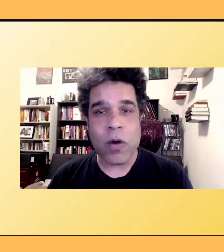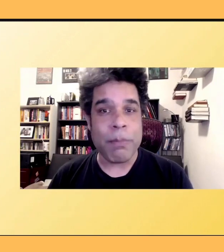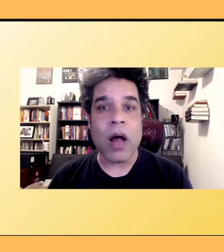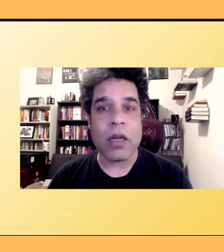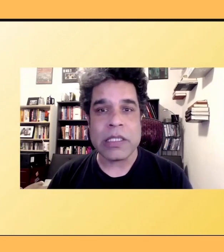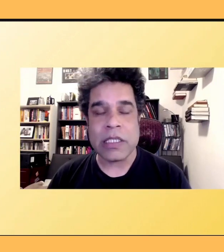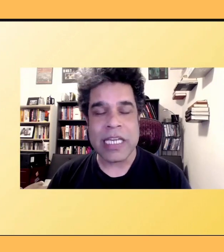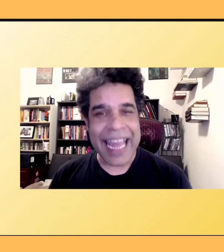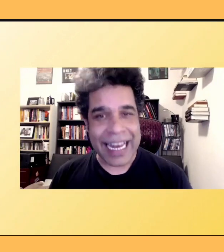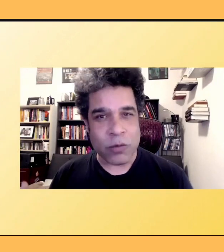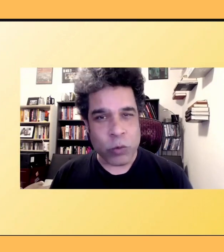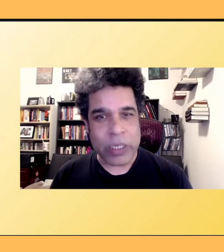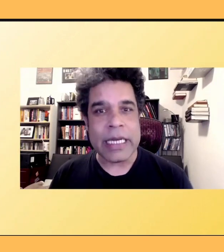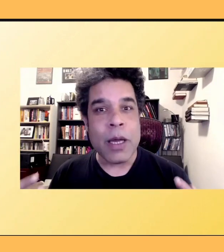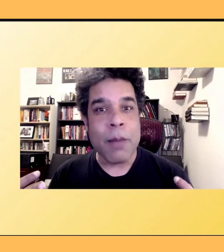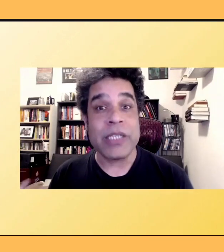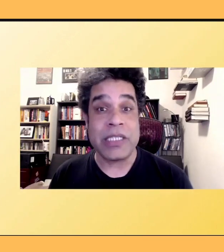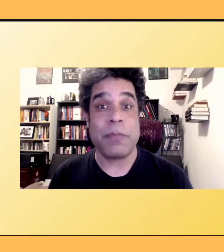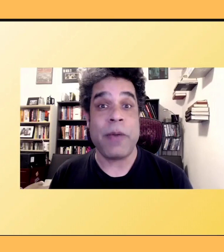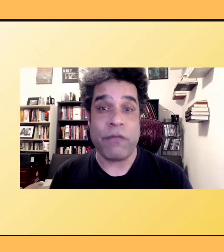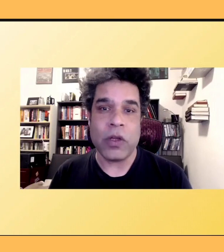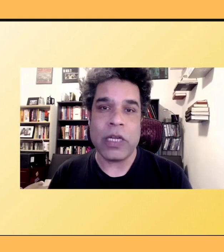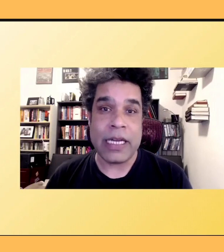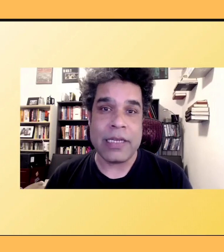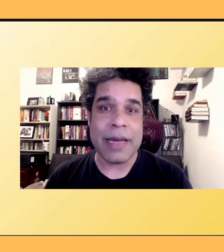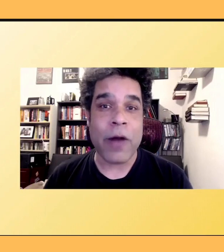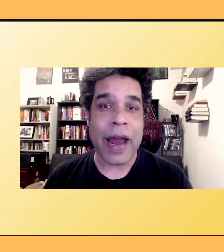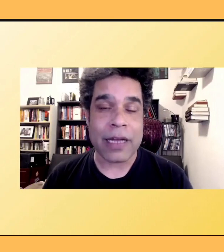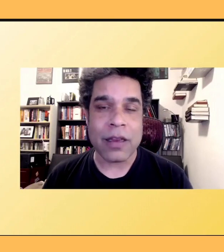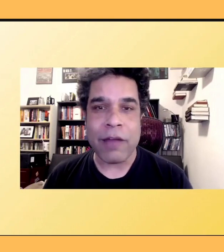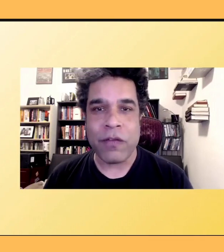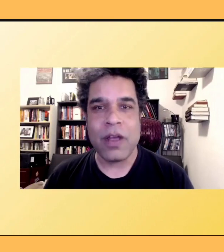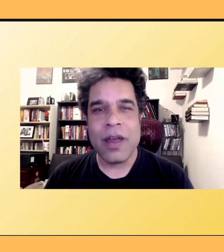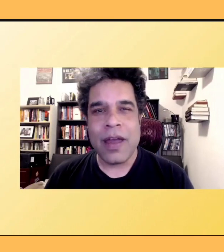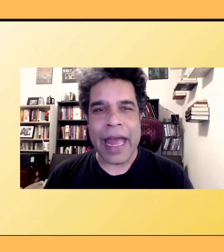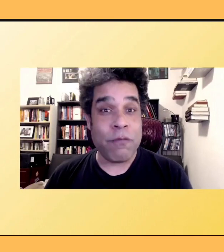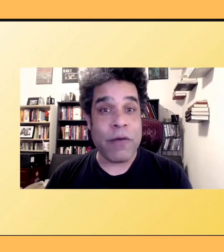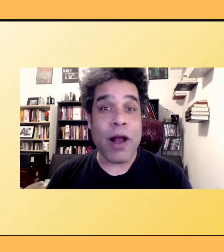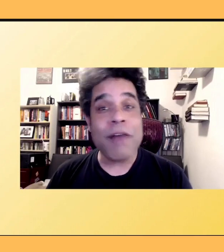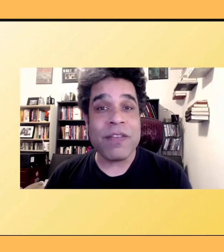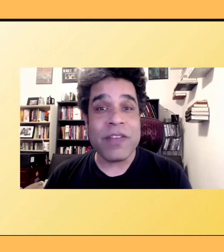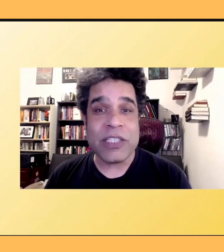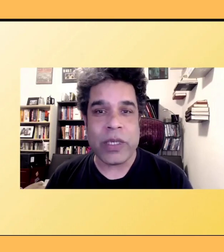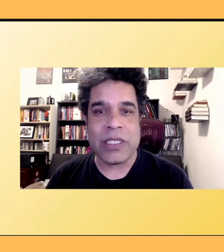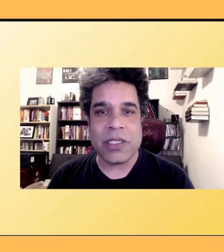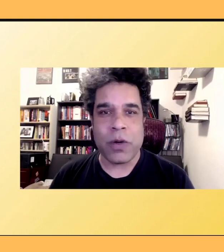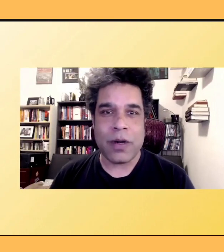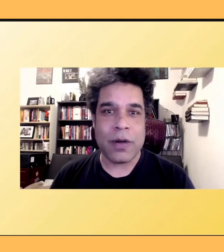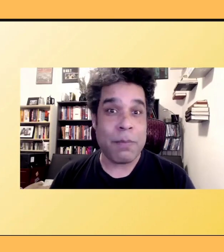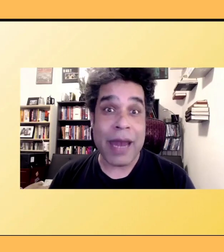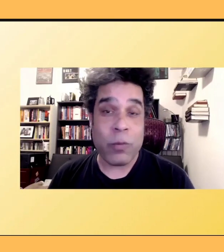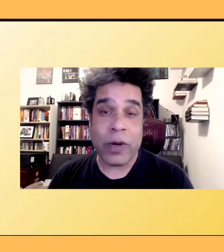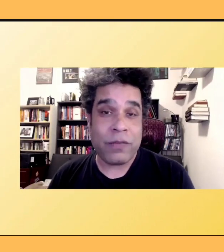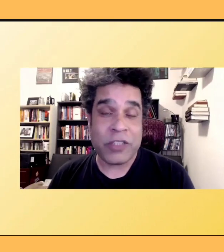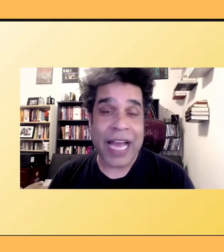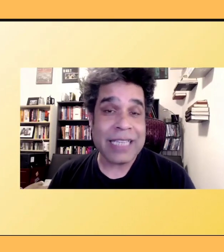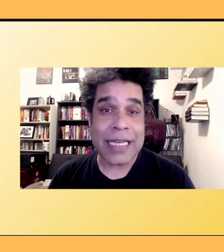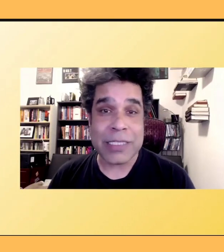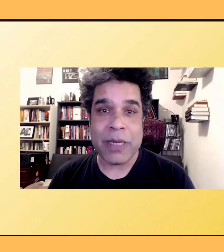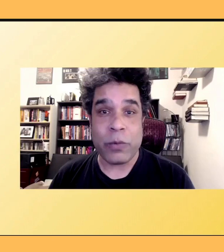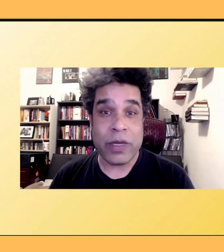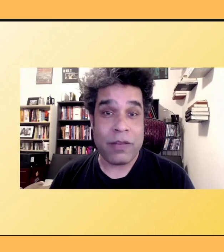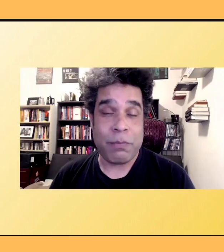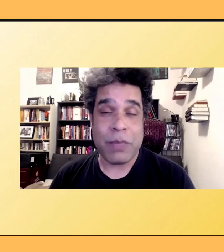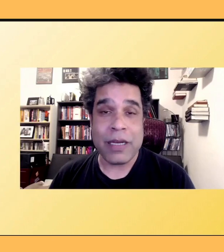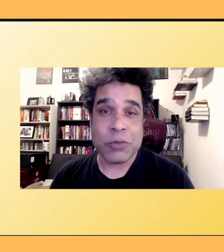participate fully in Democratic life. And very often these voices were met with chastisement, with being told that they were